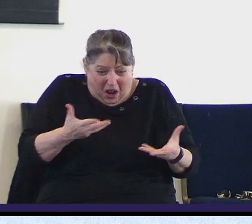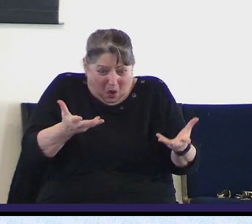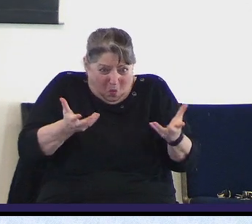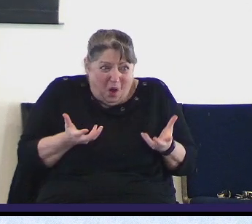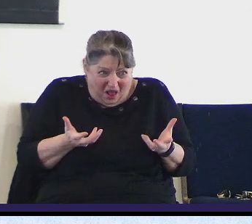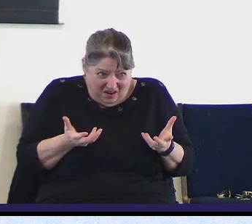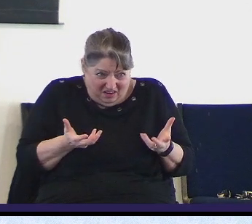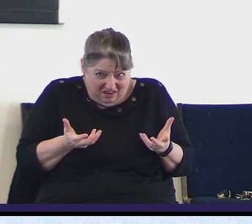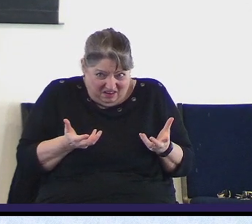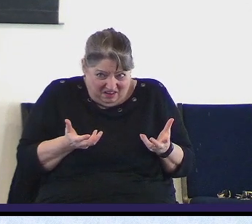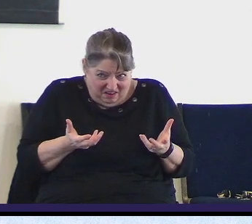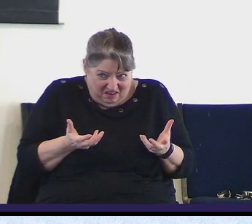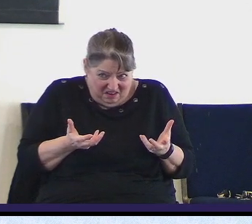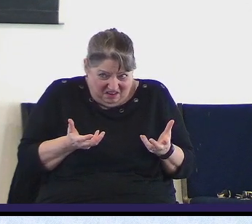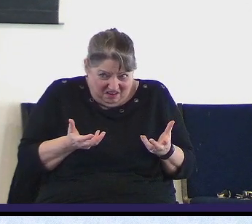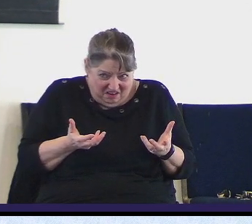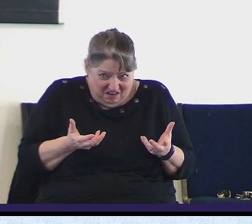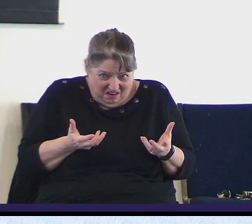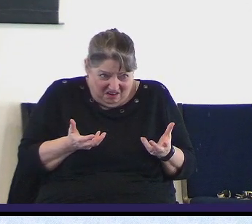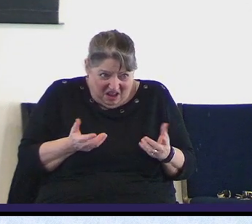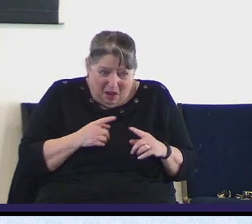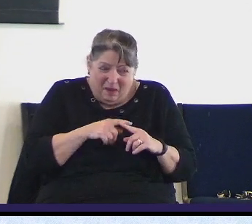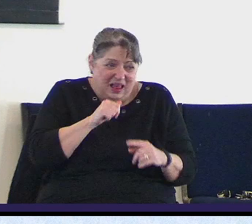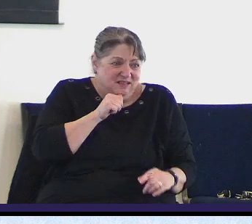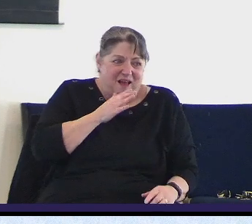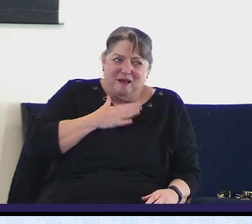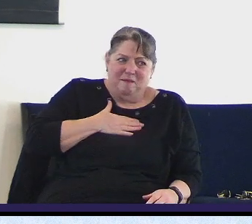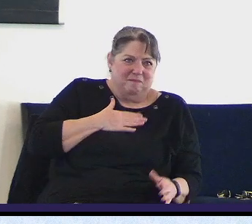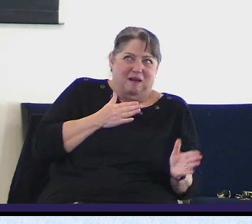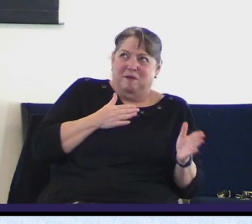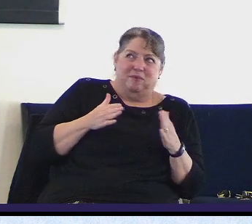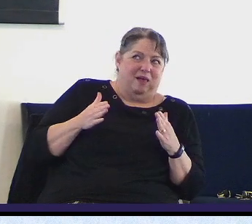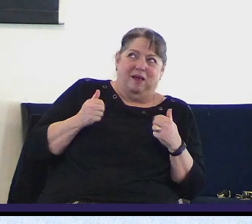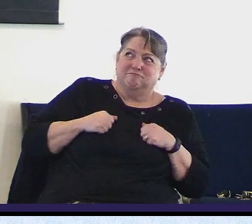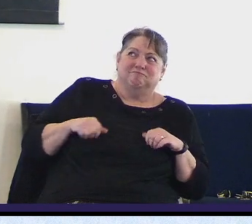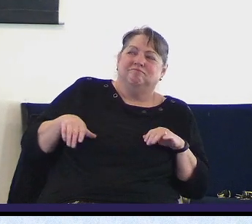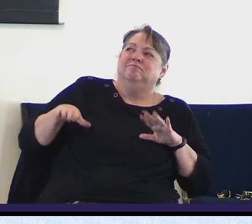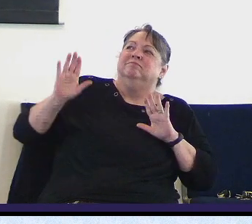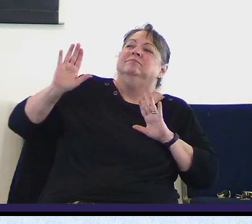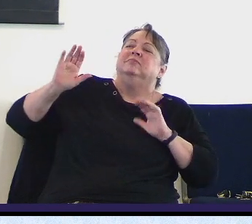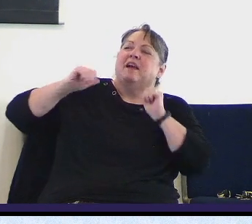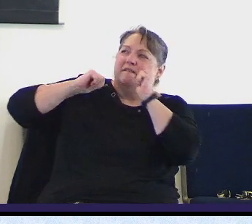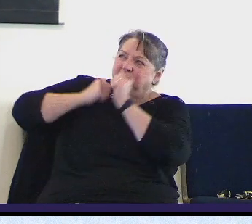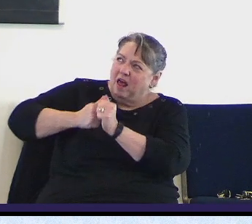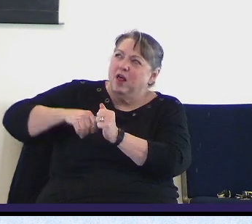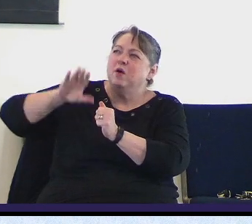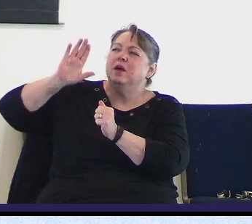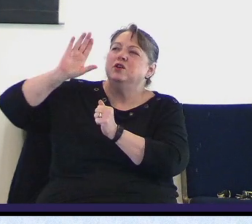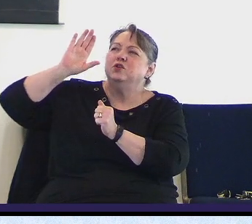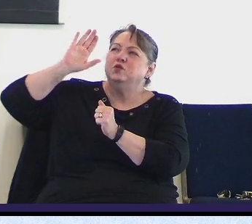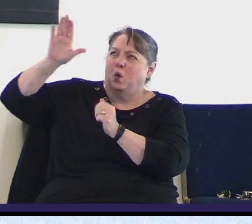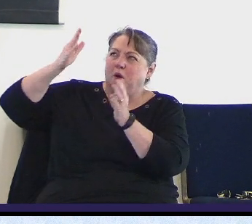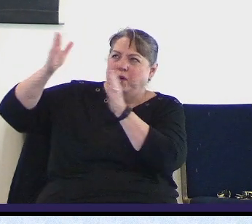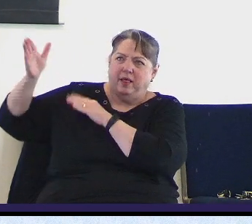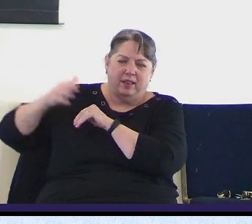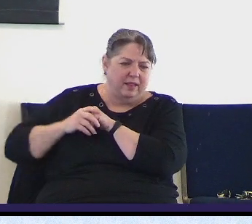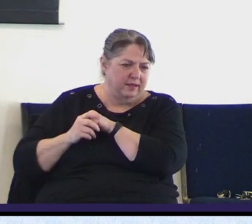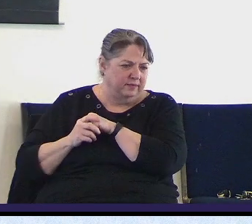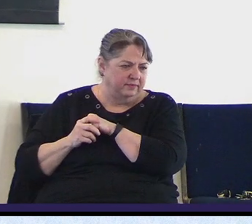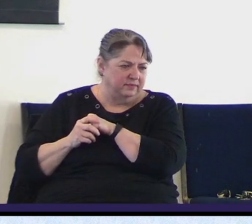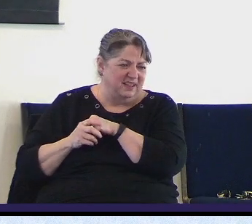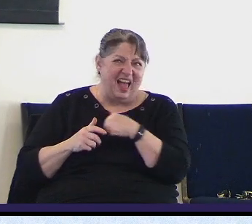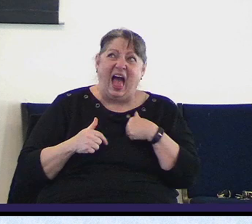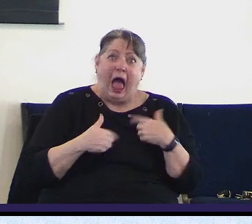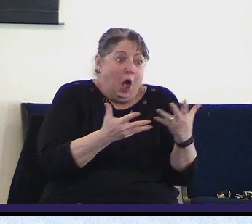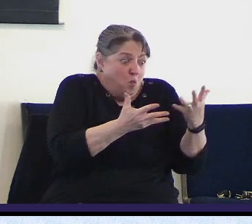want but not my will your will because you know what I need there's a big difference between what I want and